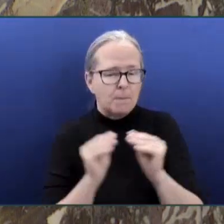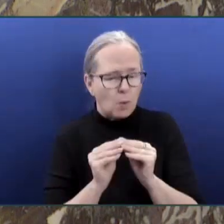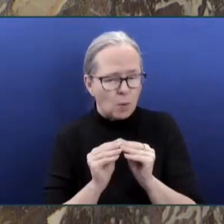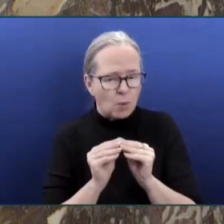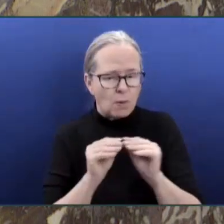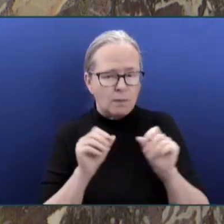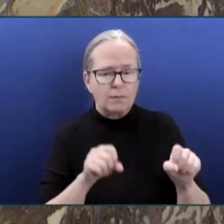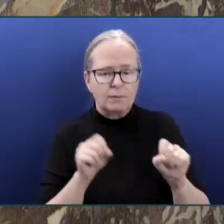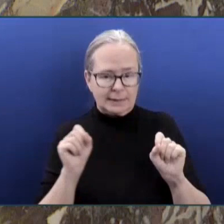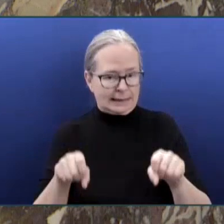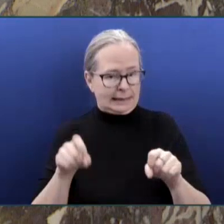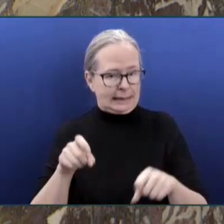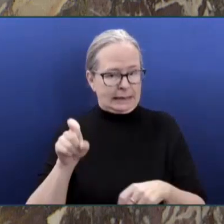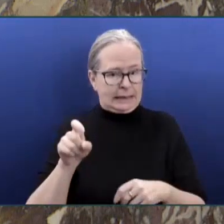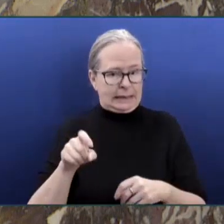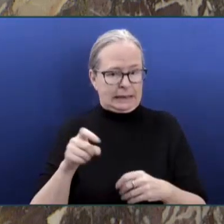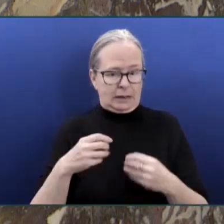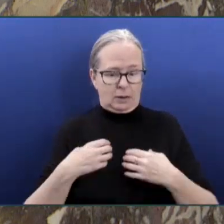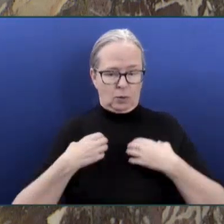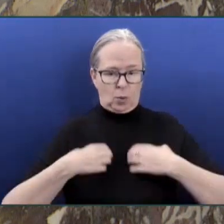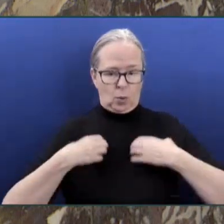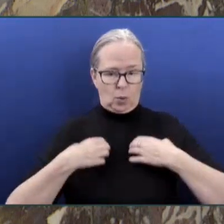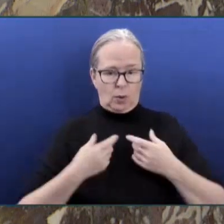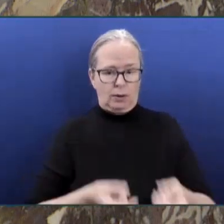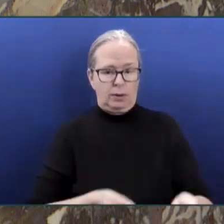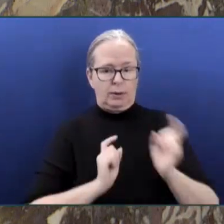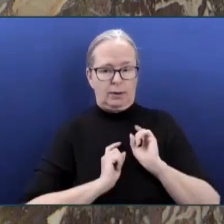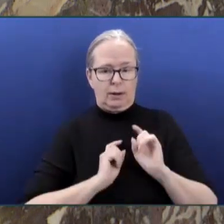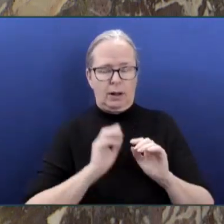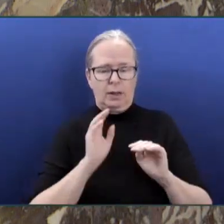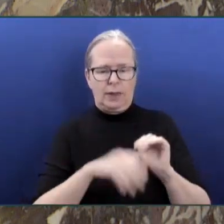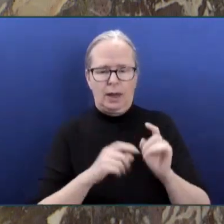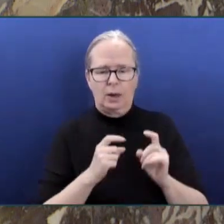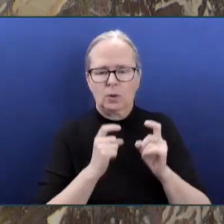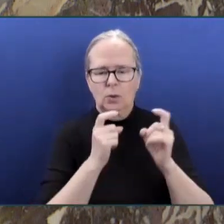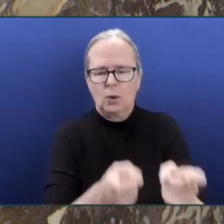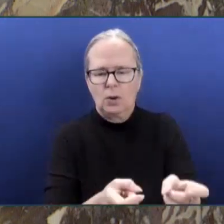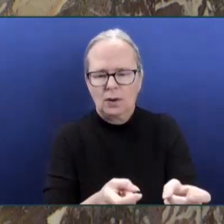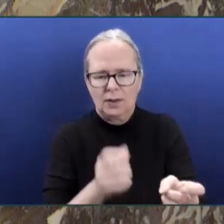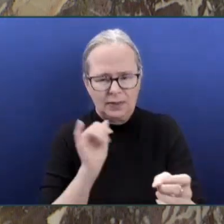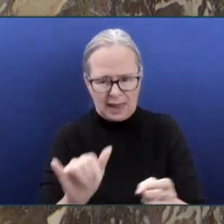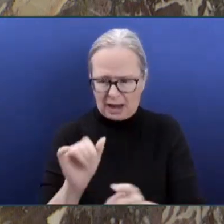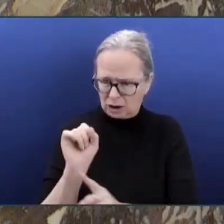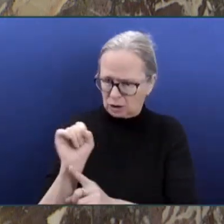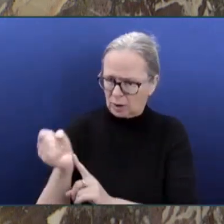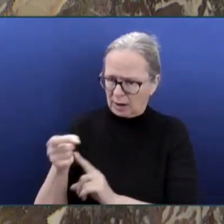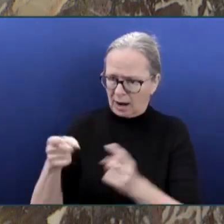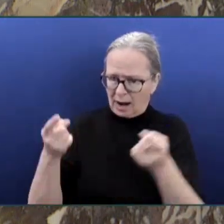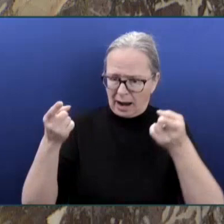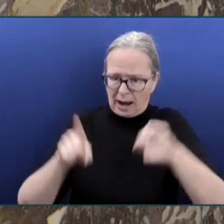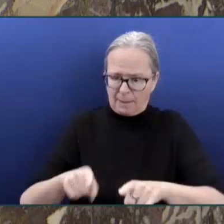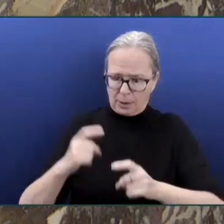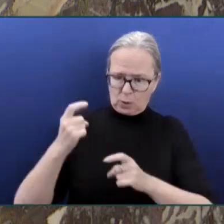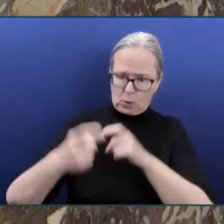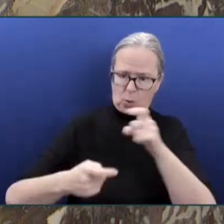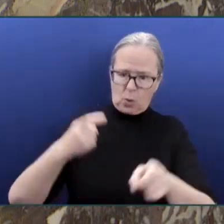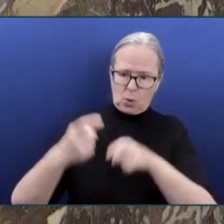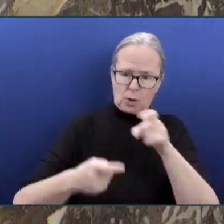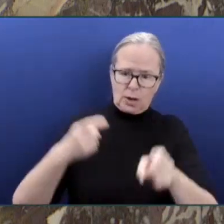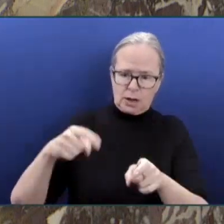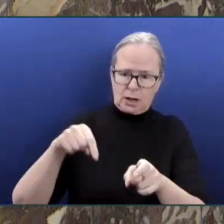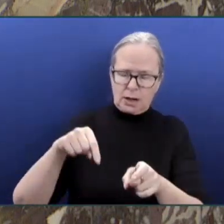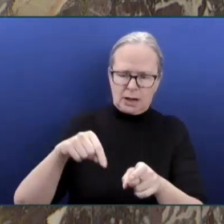to become a donor, as the circumstances for organs to be donated are very narrow. Only about one to two percent of deaths